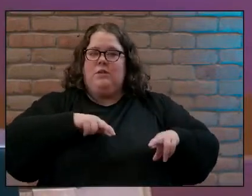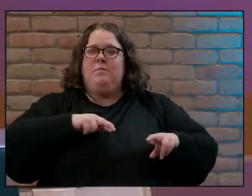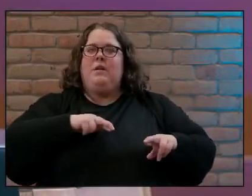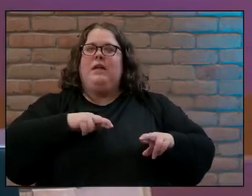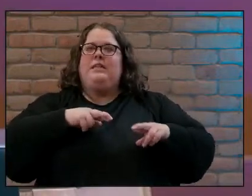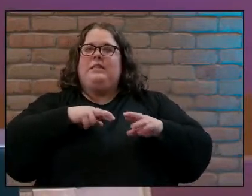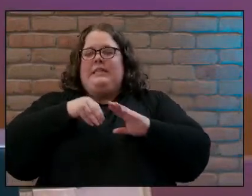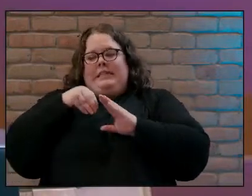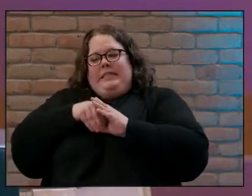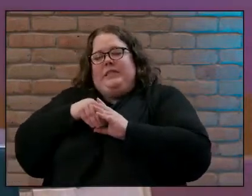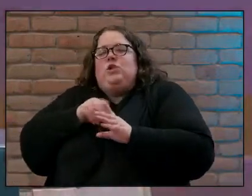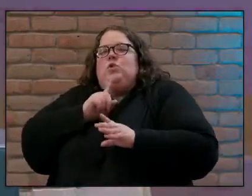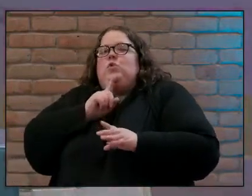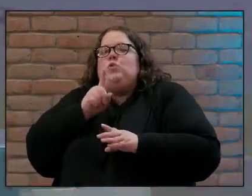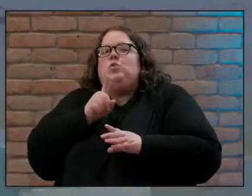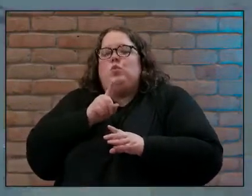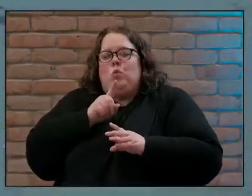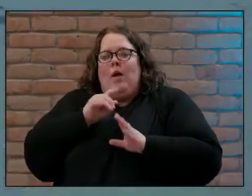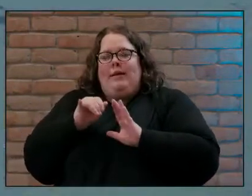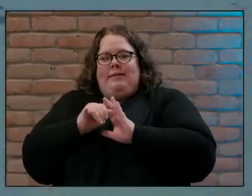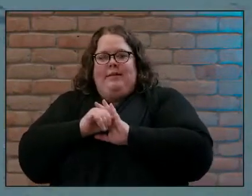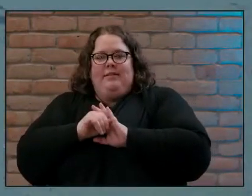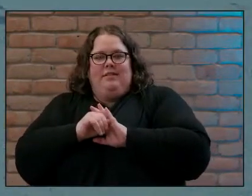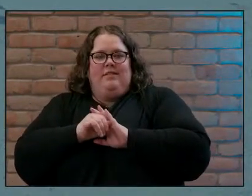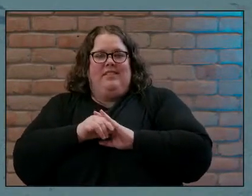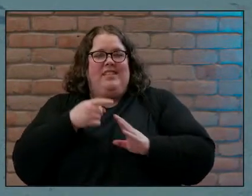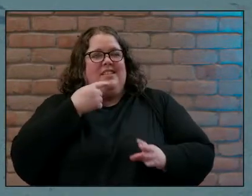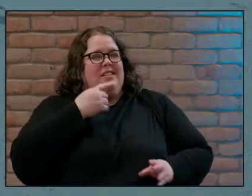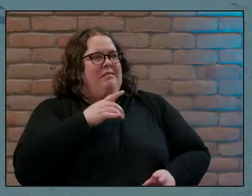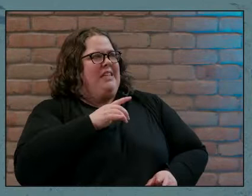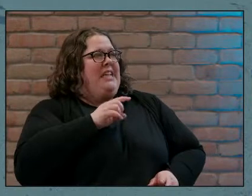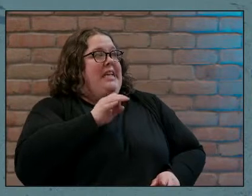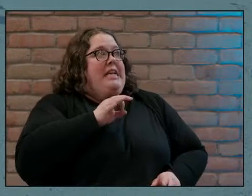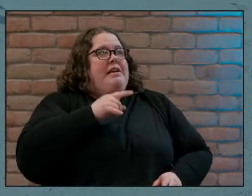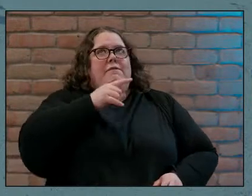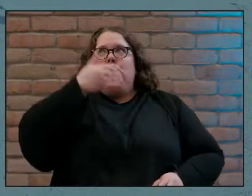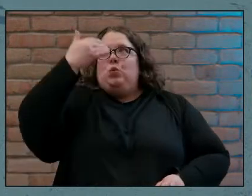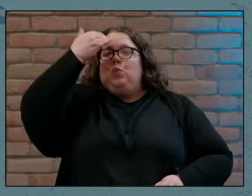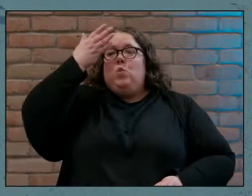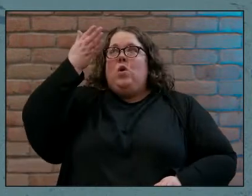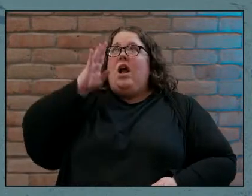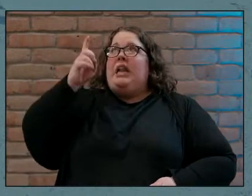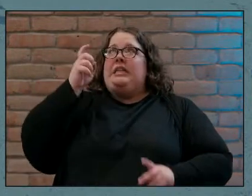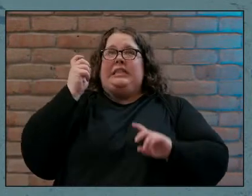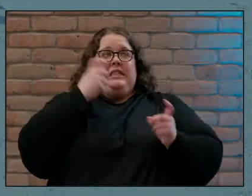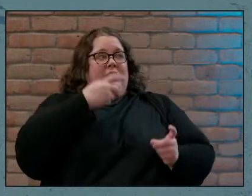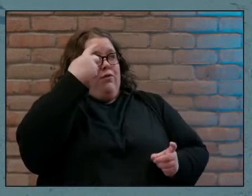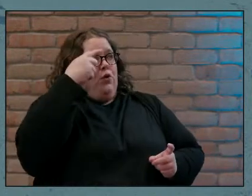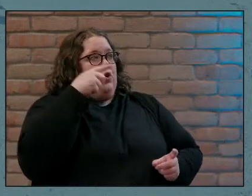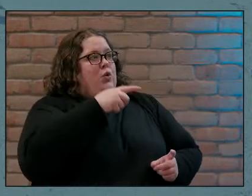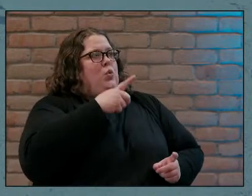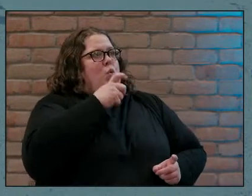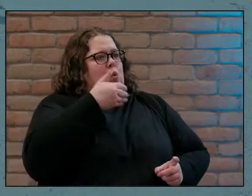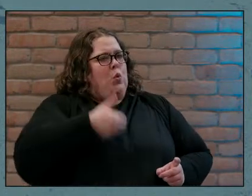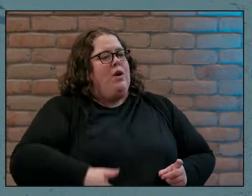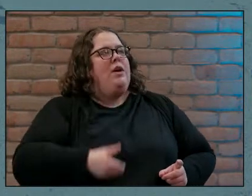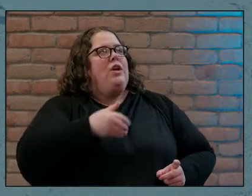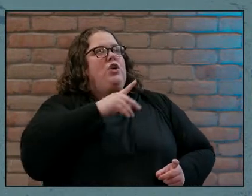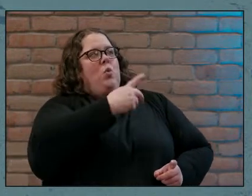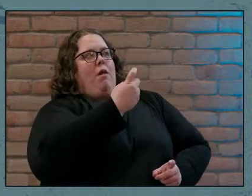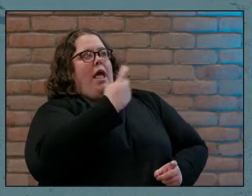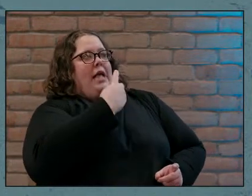and he says if you only knew the gift that God has for you and who you're speaking to you would ask me and I would give you